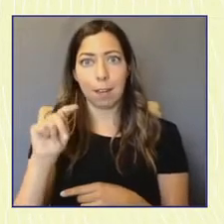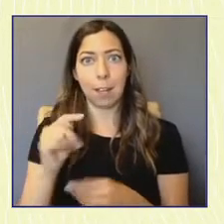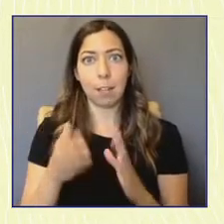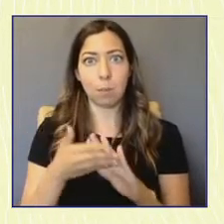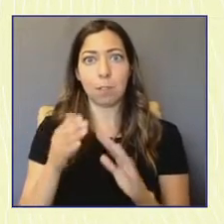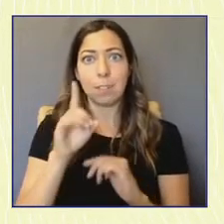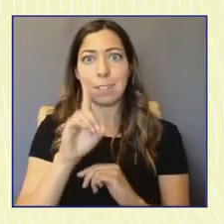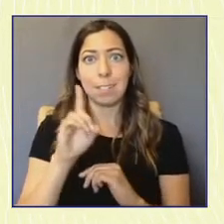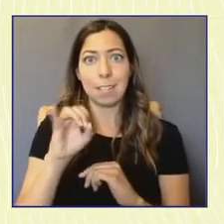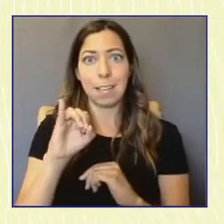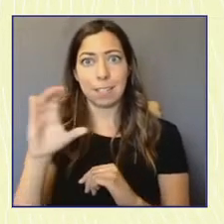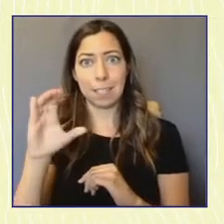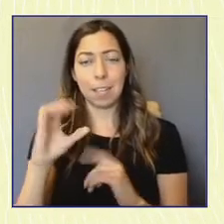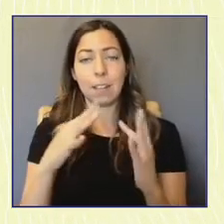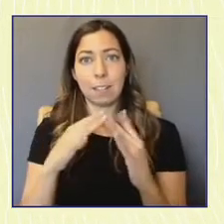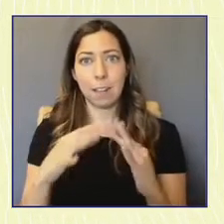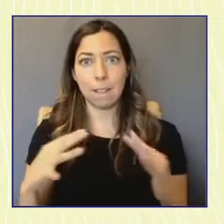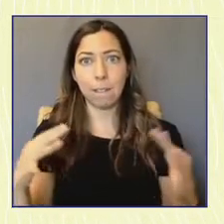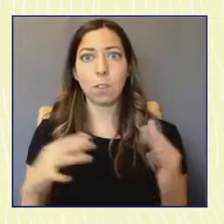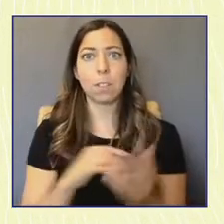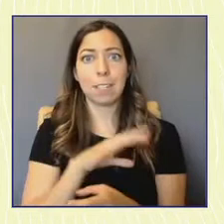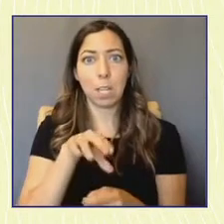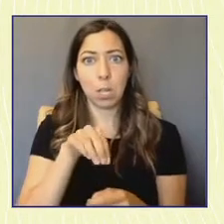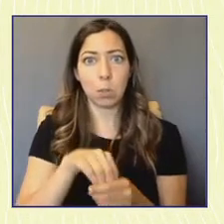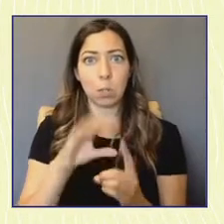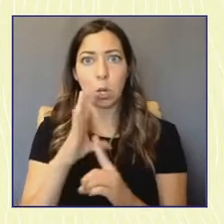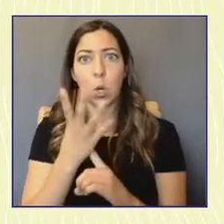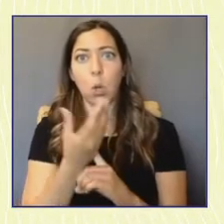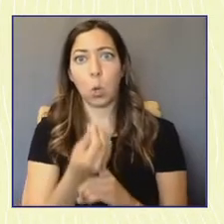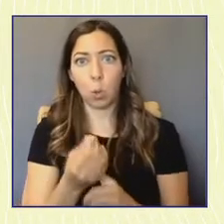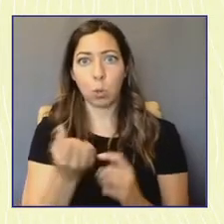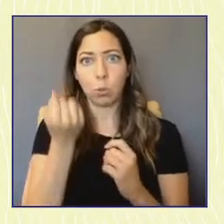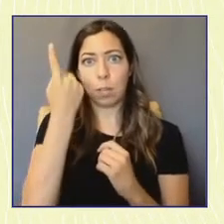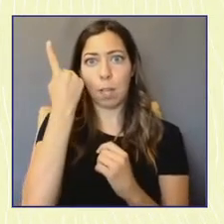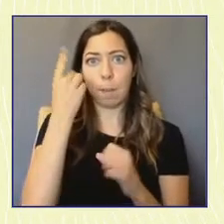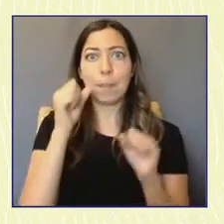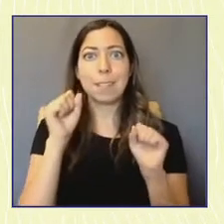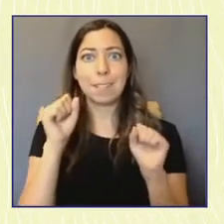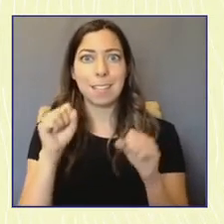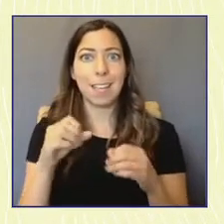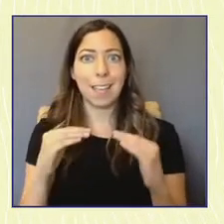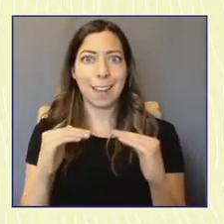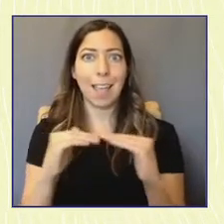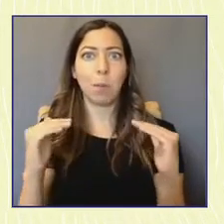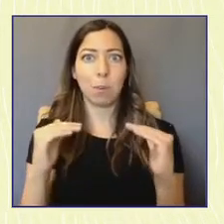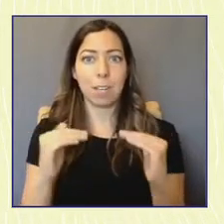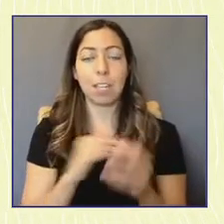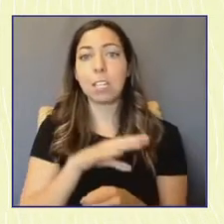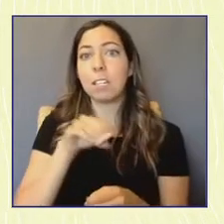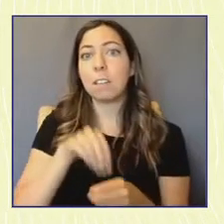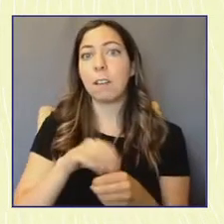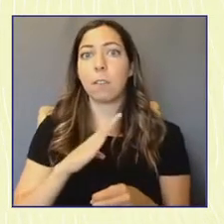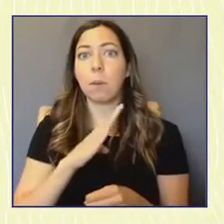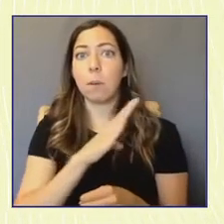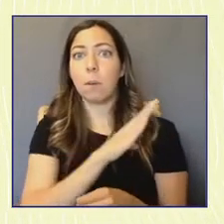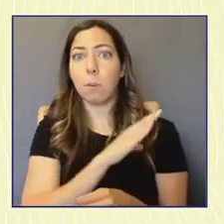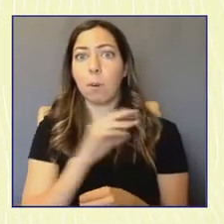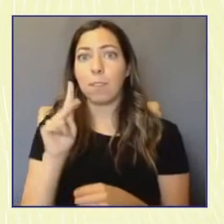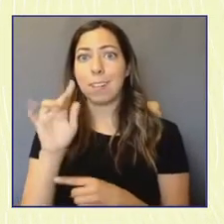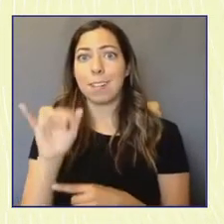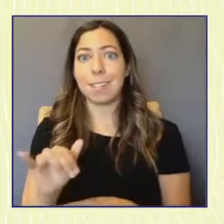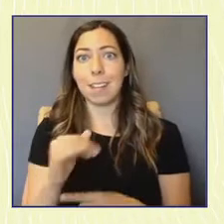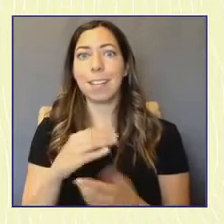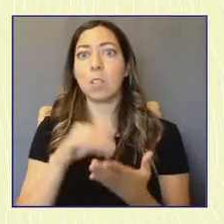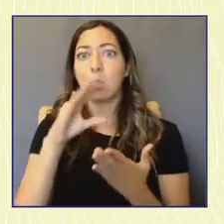Diversity, Inclusion, Cultural Competency, and Equity. Zoe serves on the board of the Kentucky Student Voice Team and on